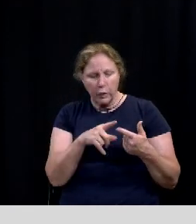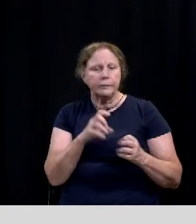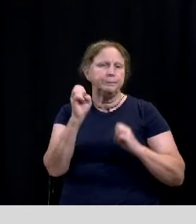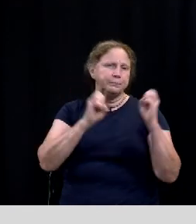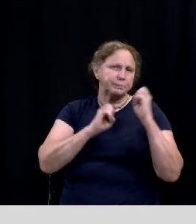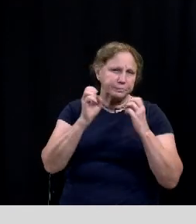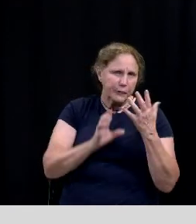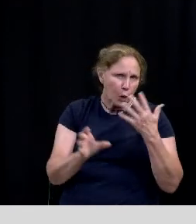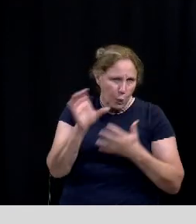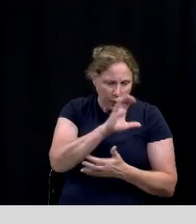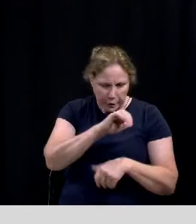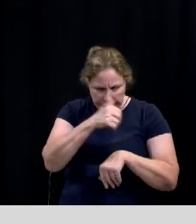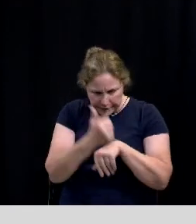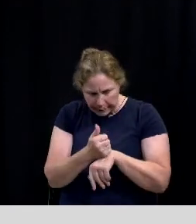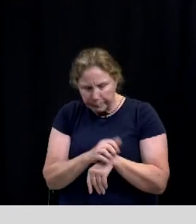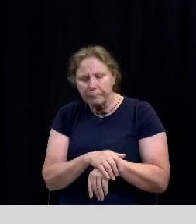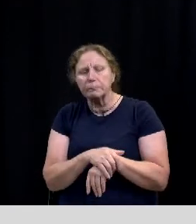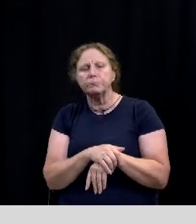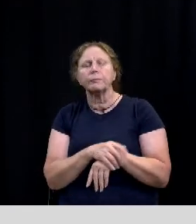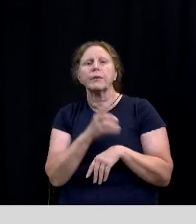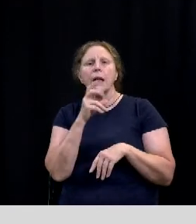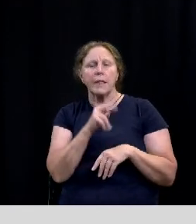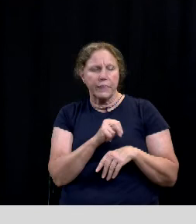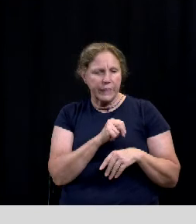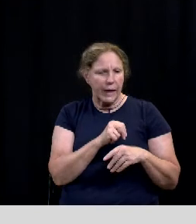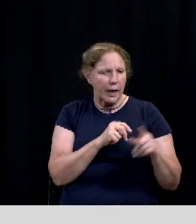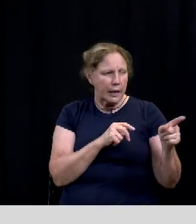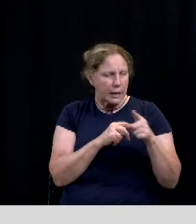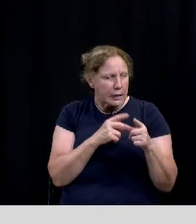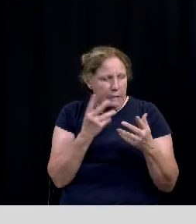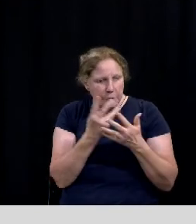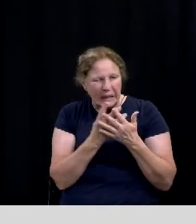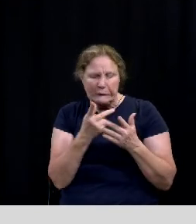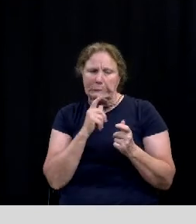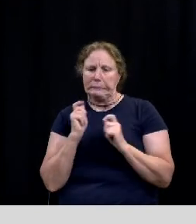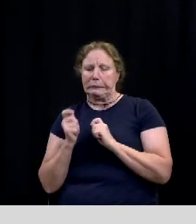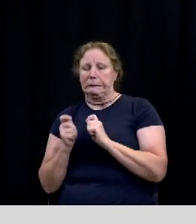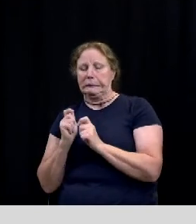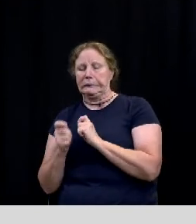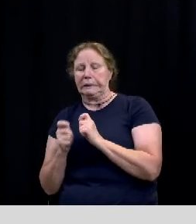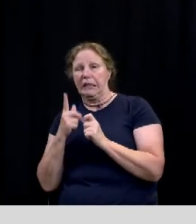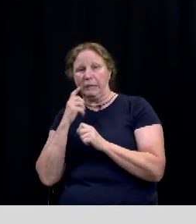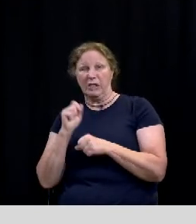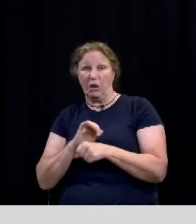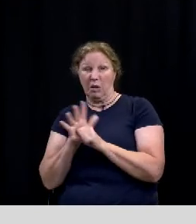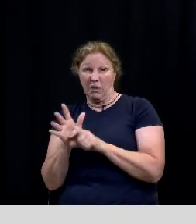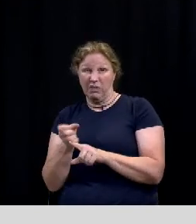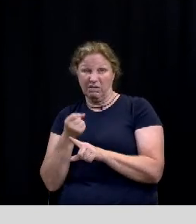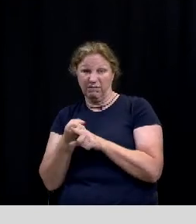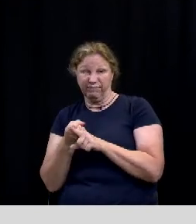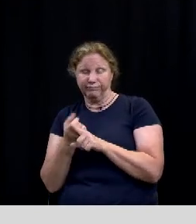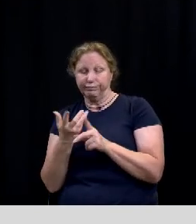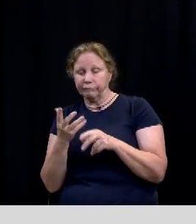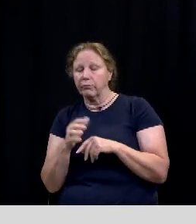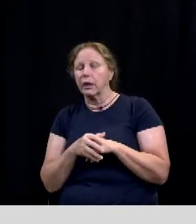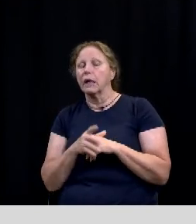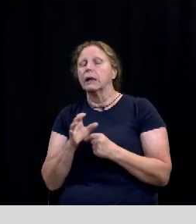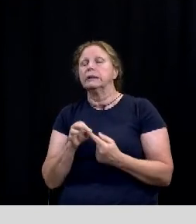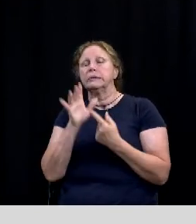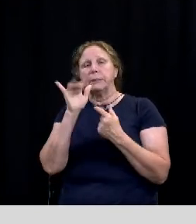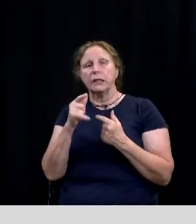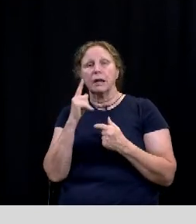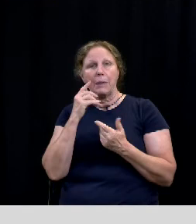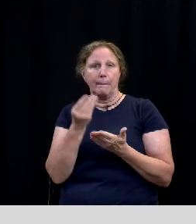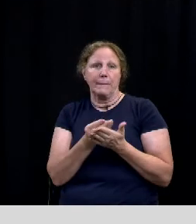criteria and then ultimately ended up having to kind of flex our plans around the covet 19 realities uh particularly around